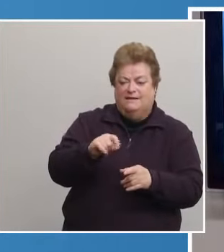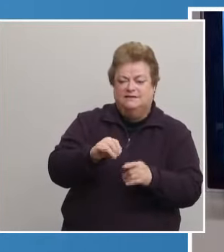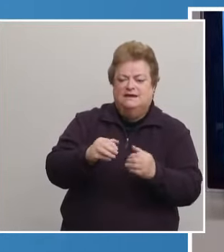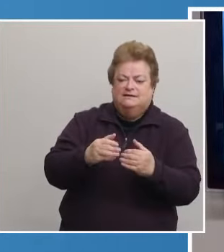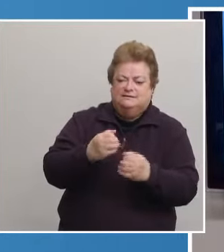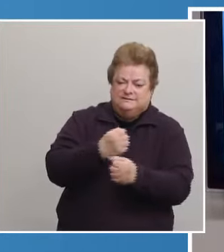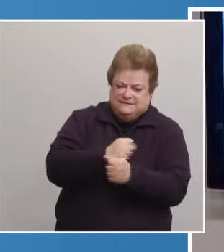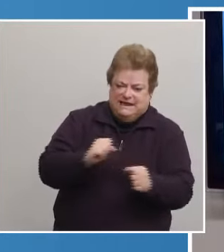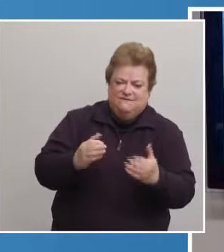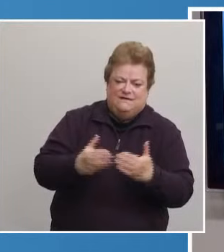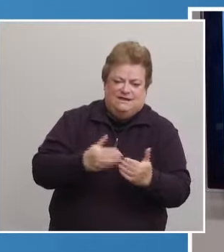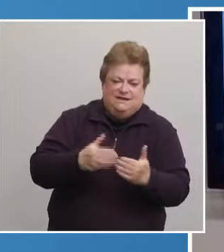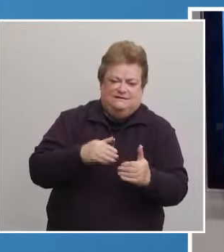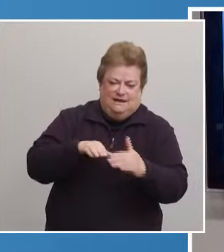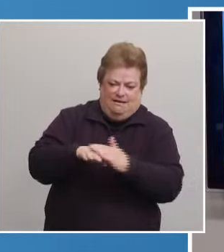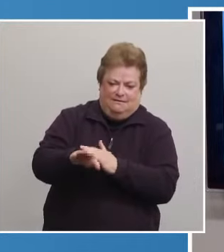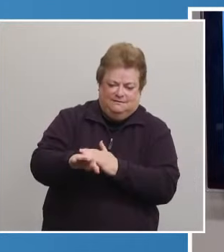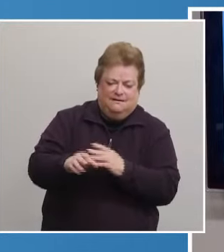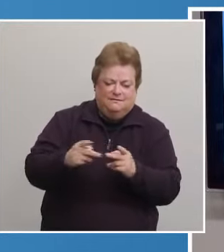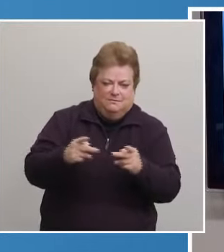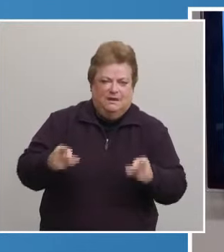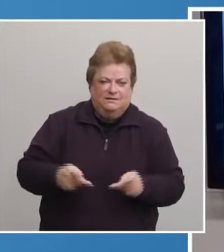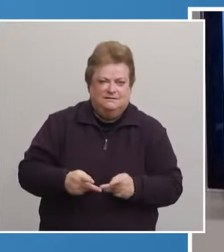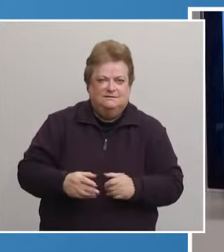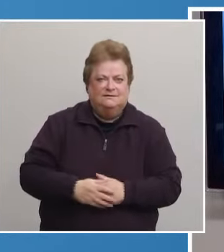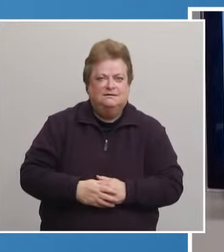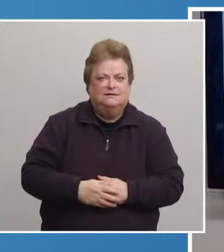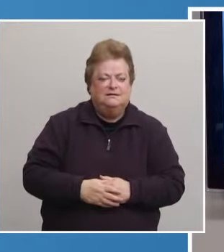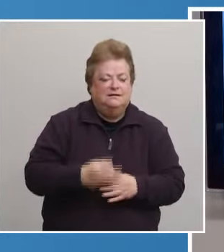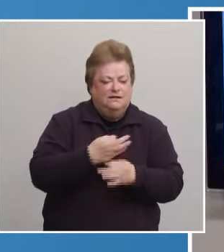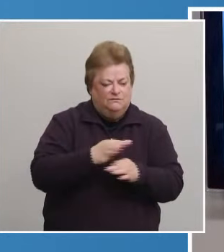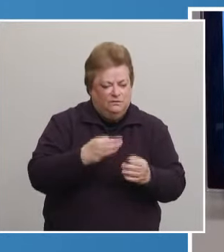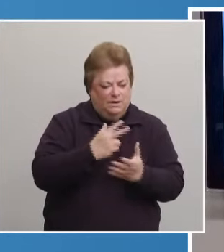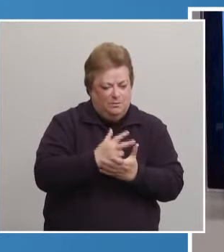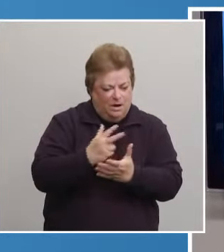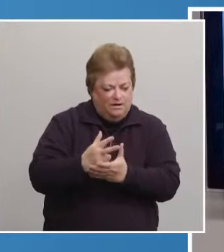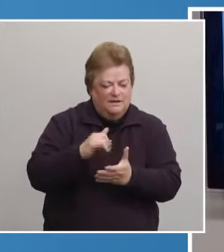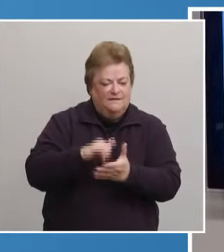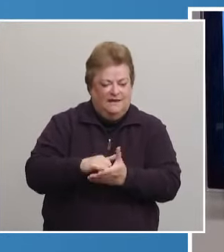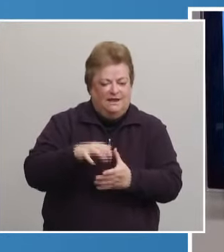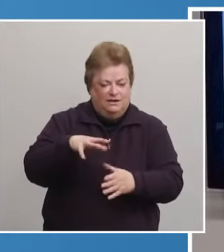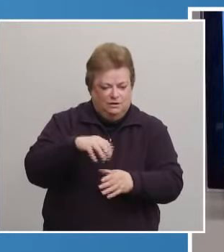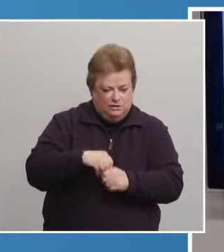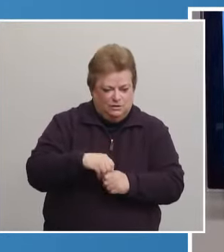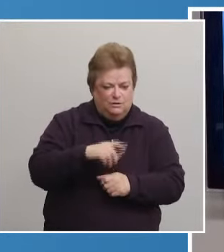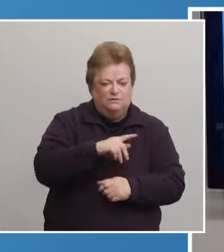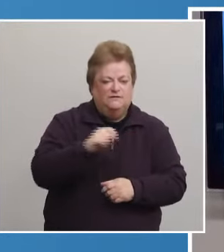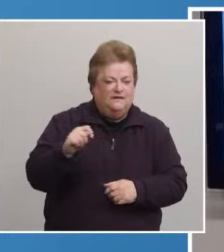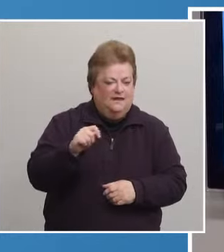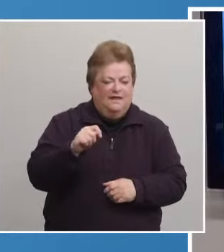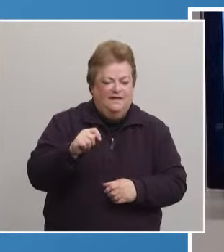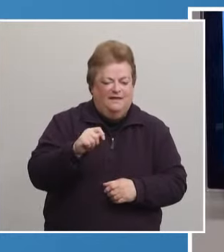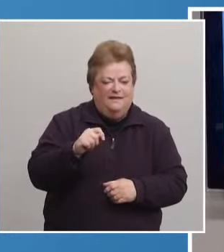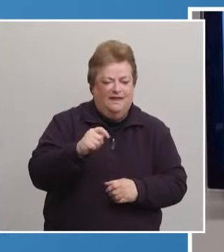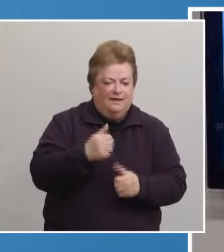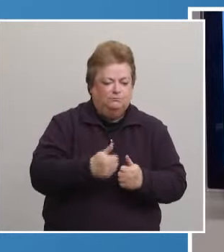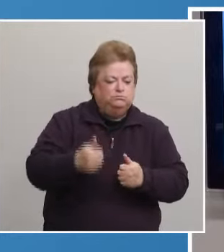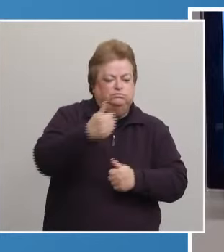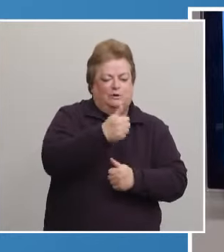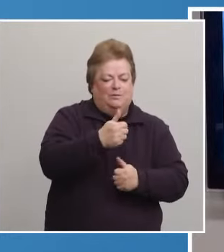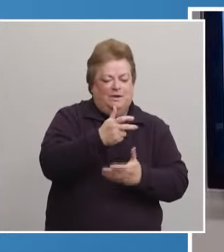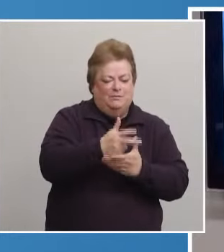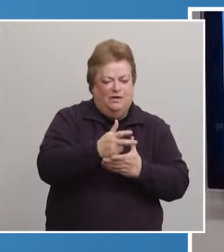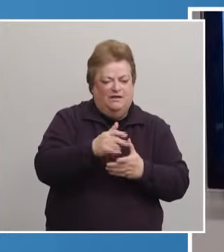location. Free parking options include the Pinnacle Bank Arena premium garage. That's the garage